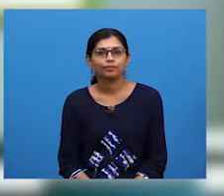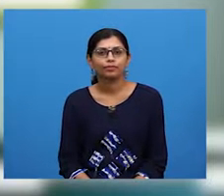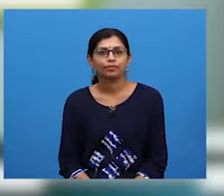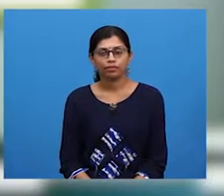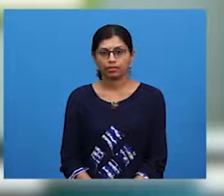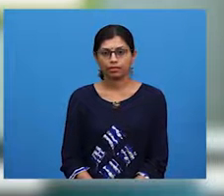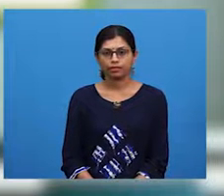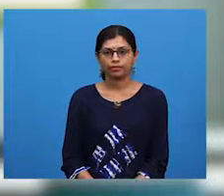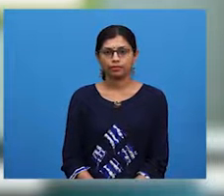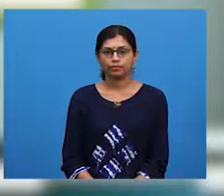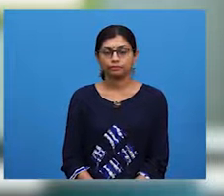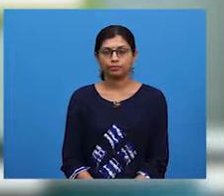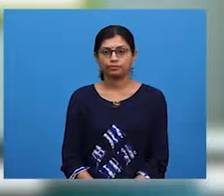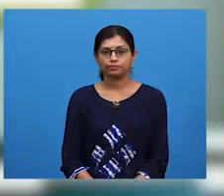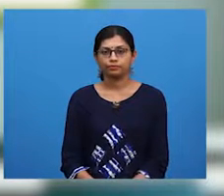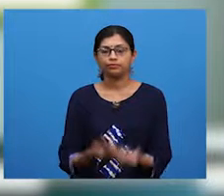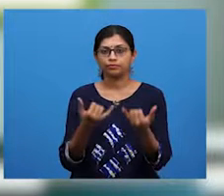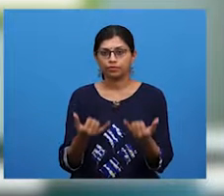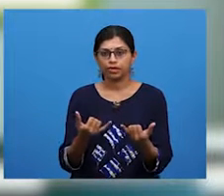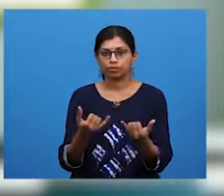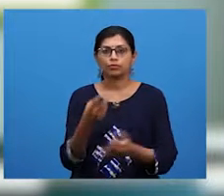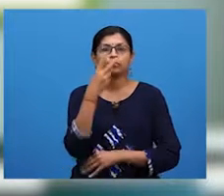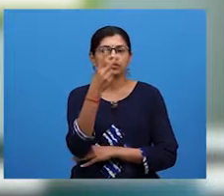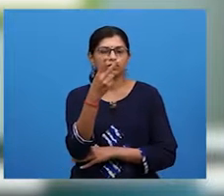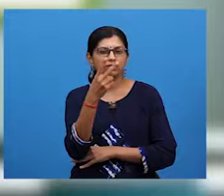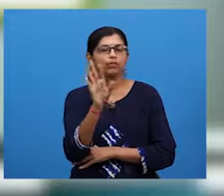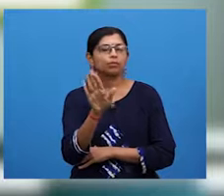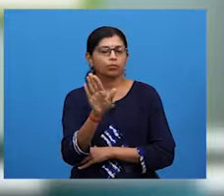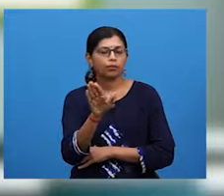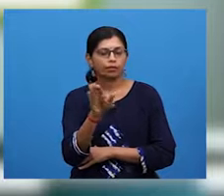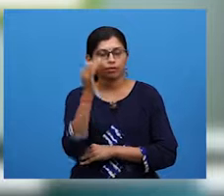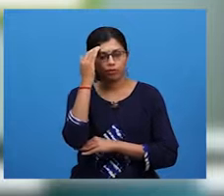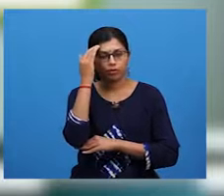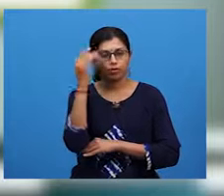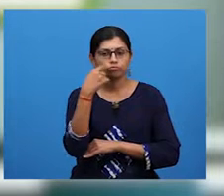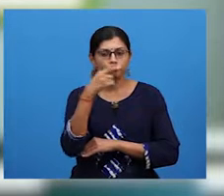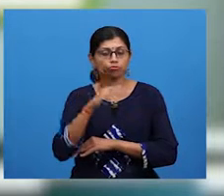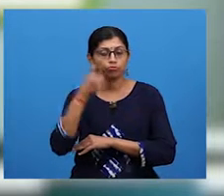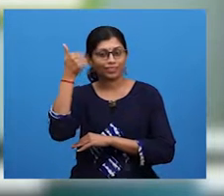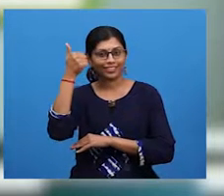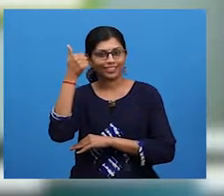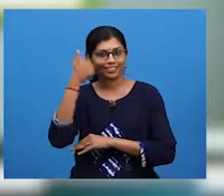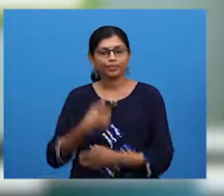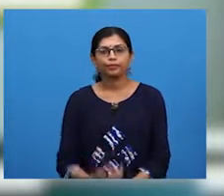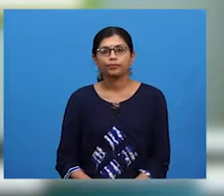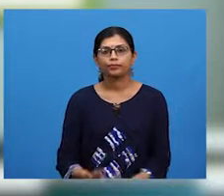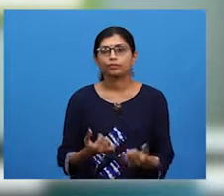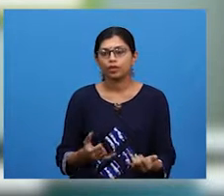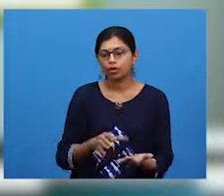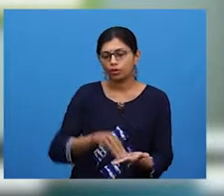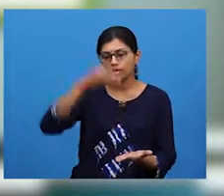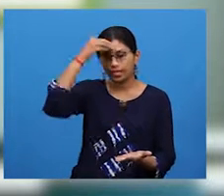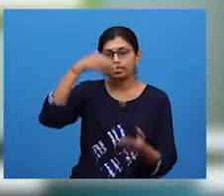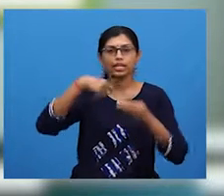We will find out the results in a short while. Let us learn more about